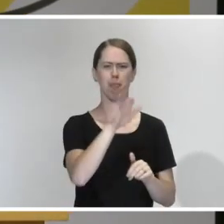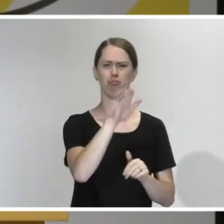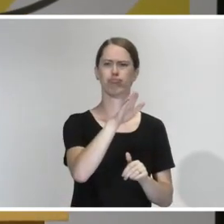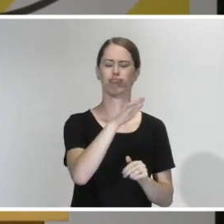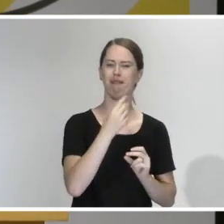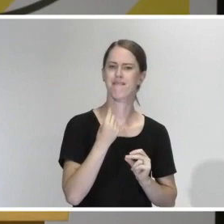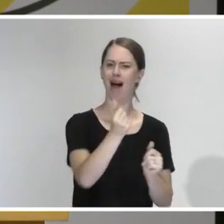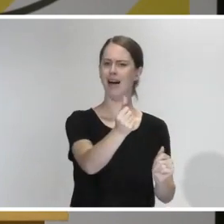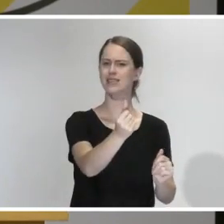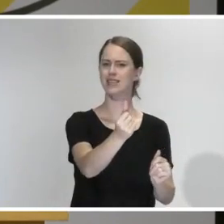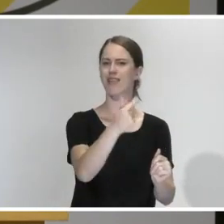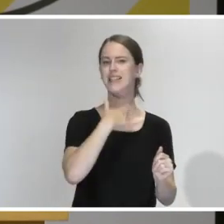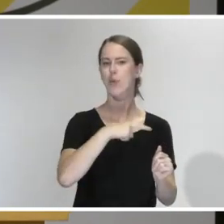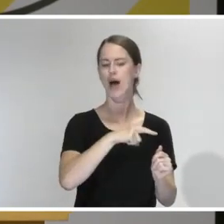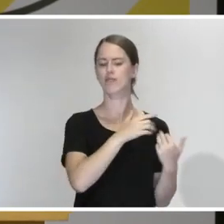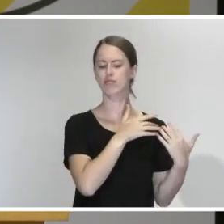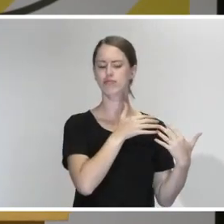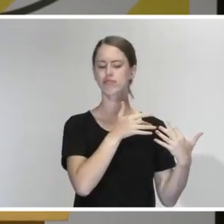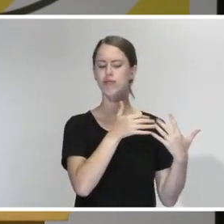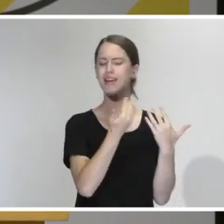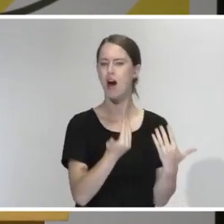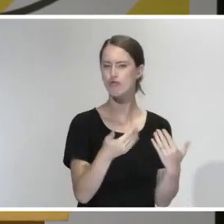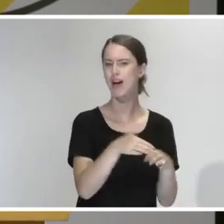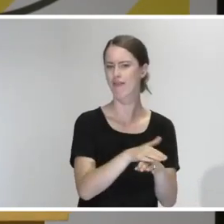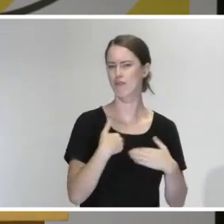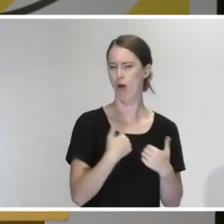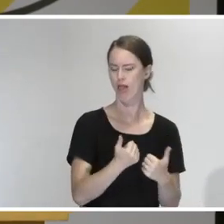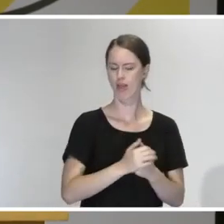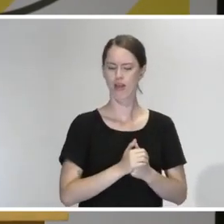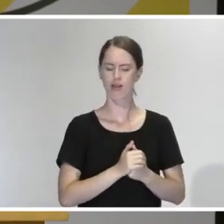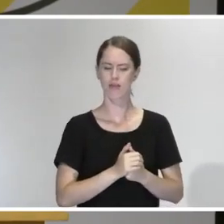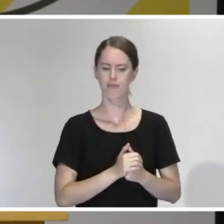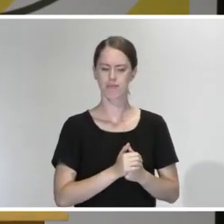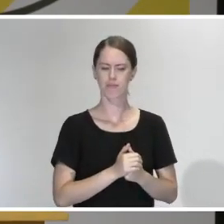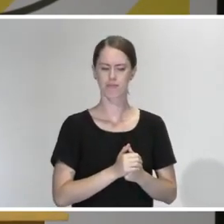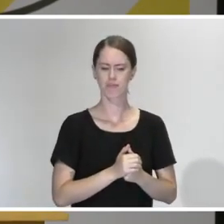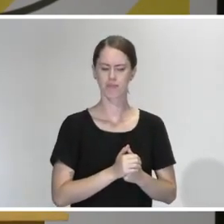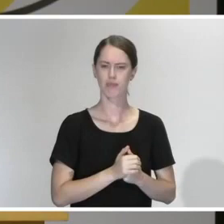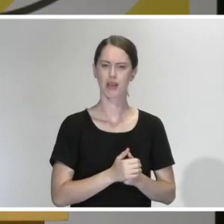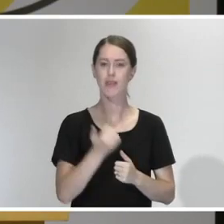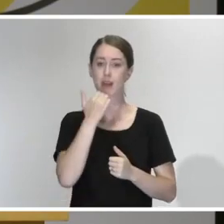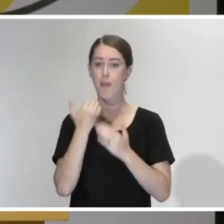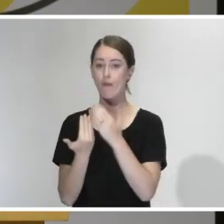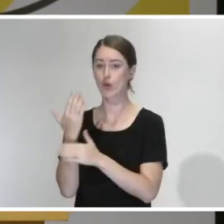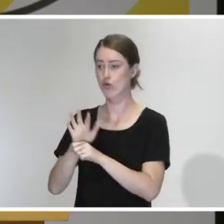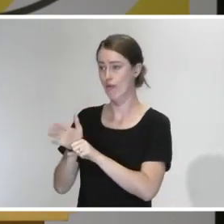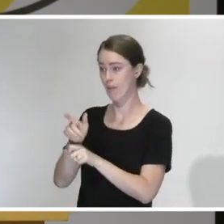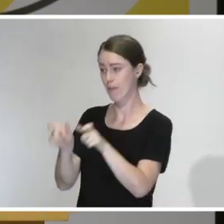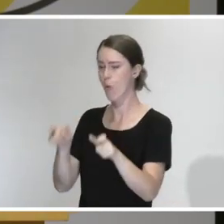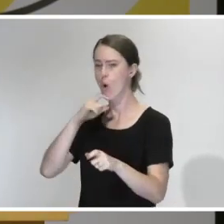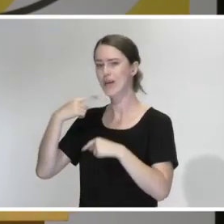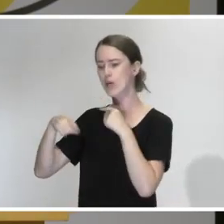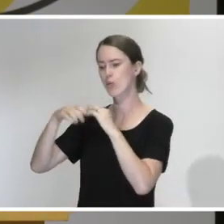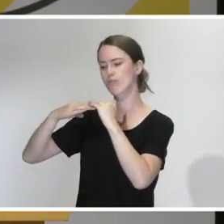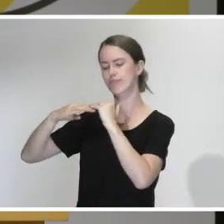at a sharper rate. We will expect the number, I think we will expect the number of new cases to continue to